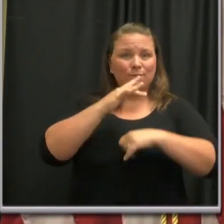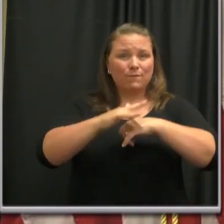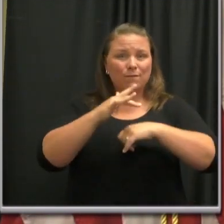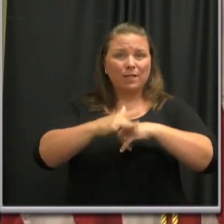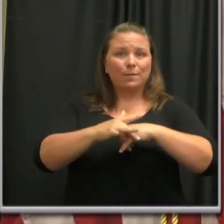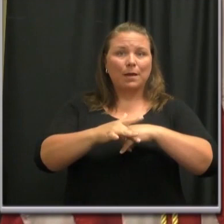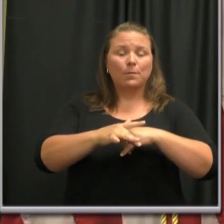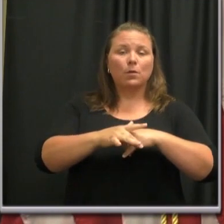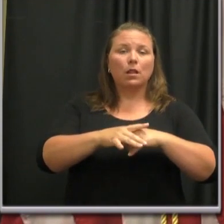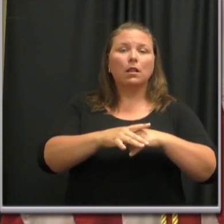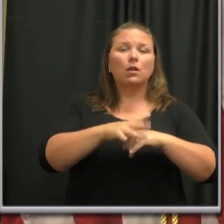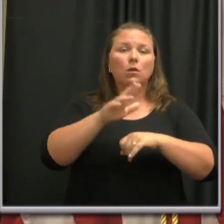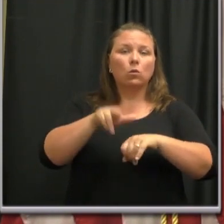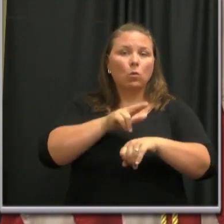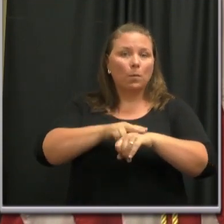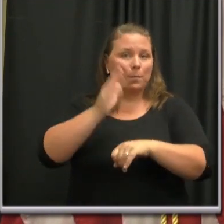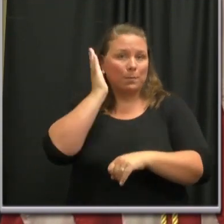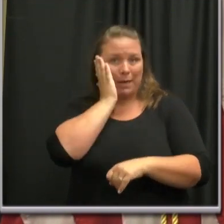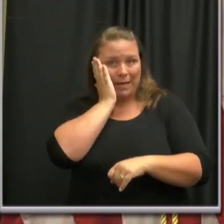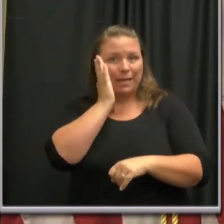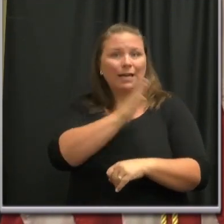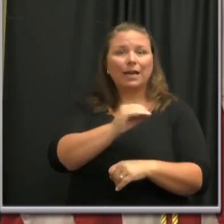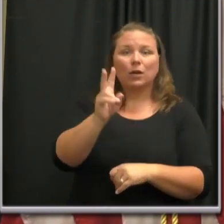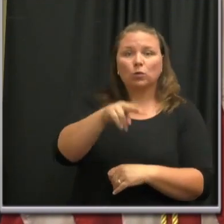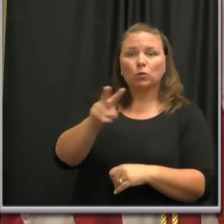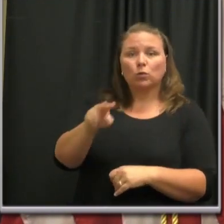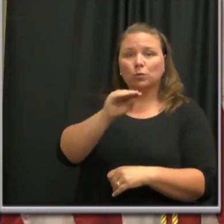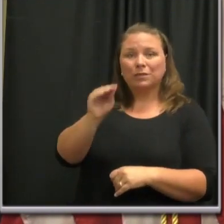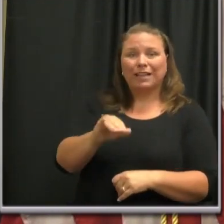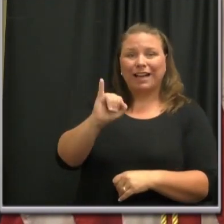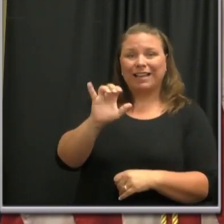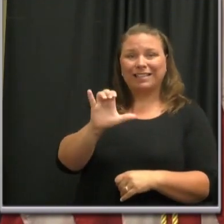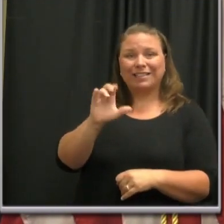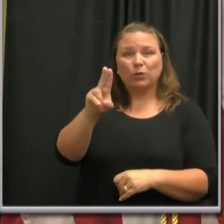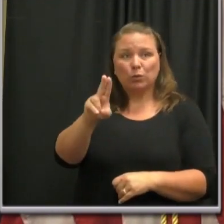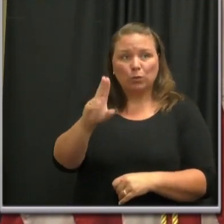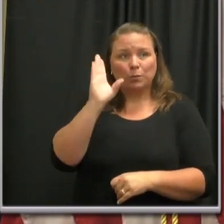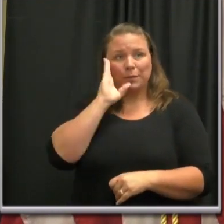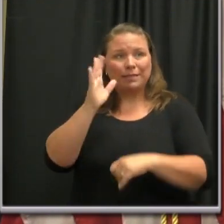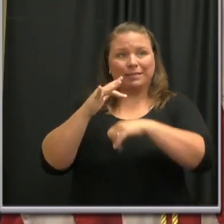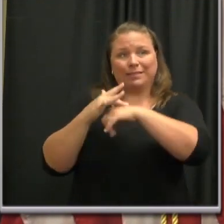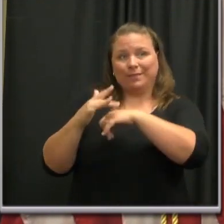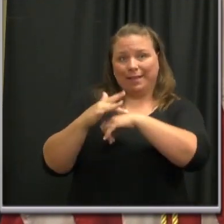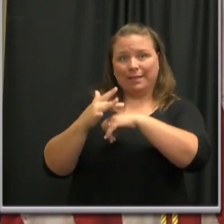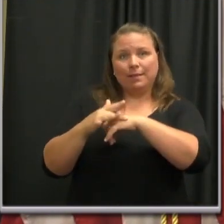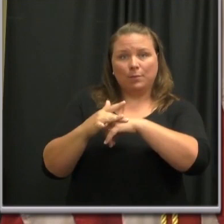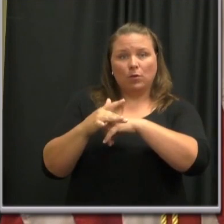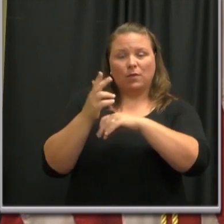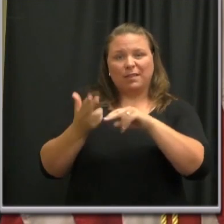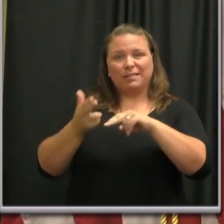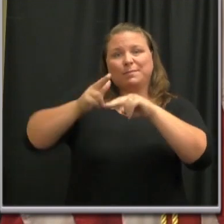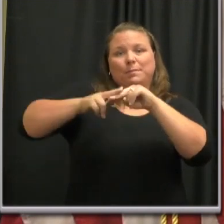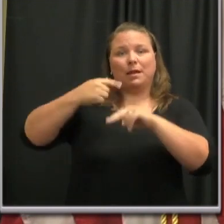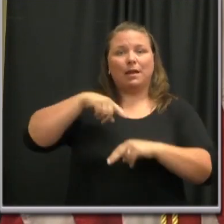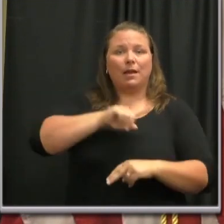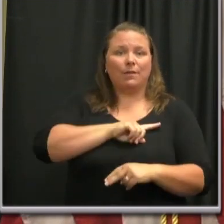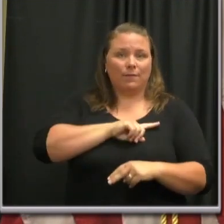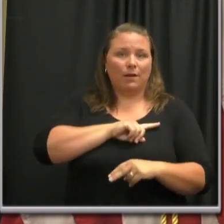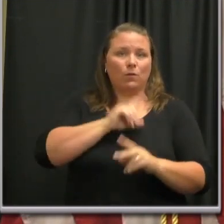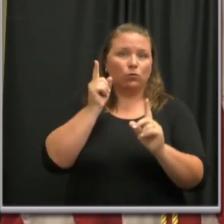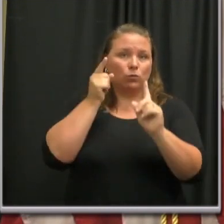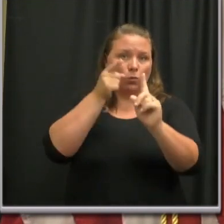floor beds target and 22 percent of ICU beds are available above our target of 20 percent.